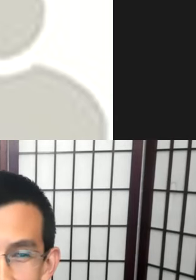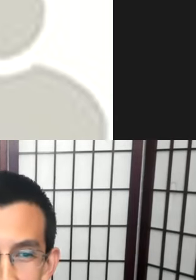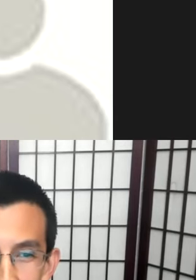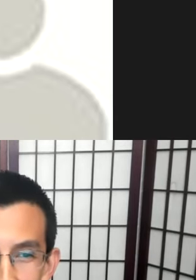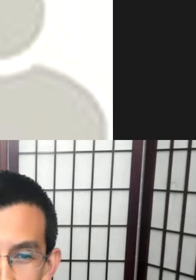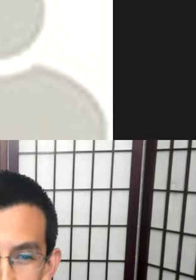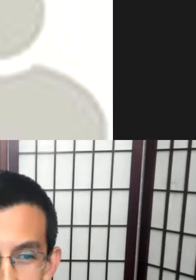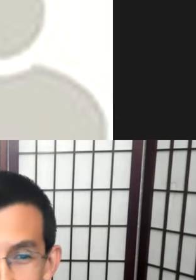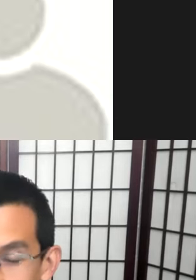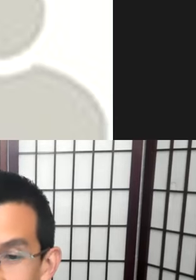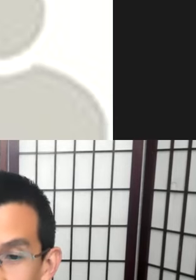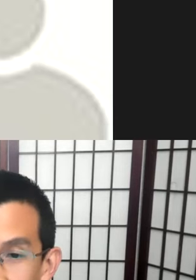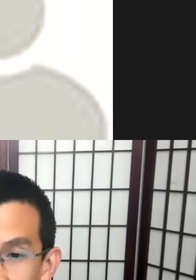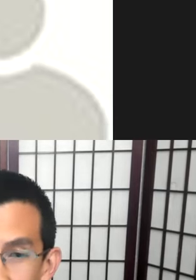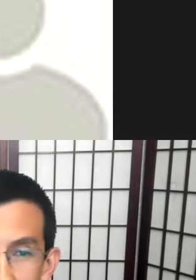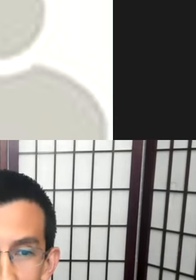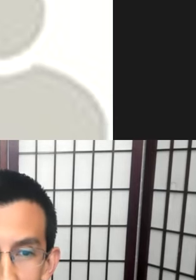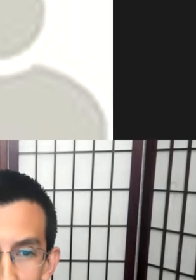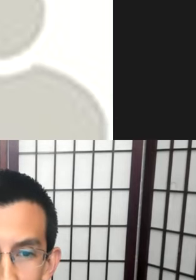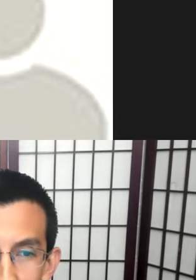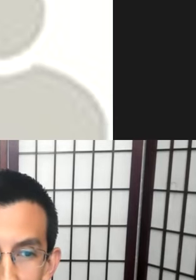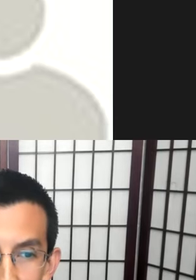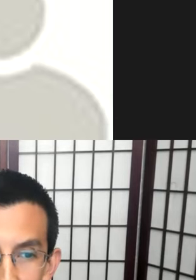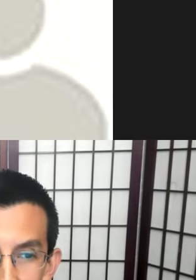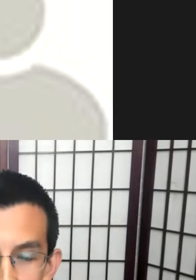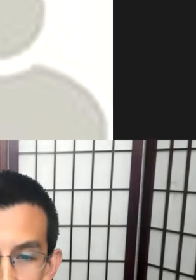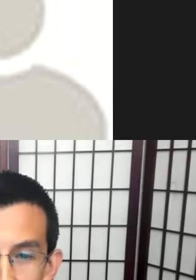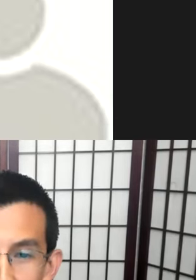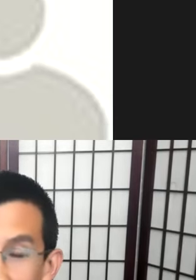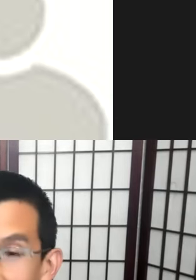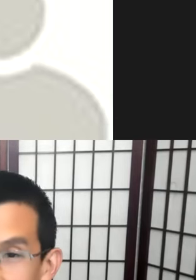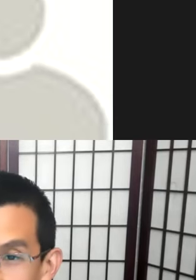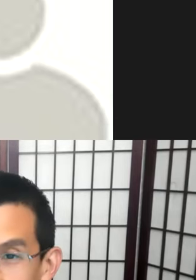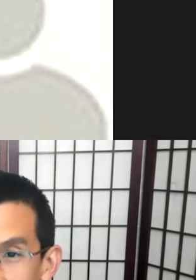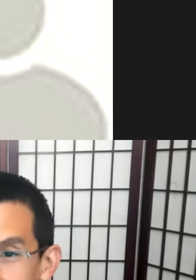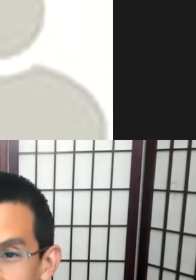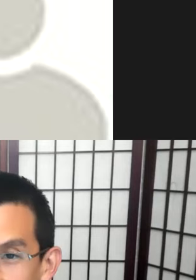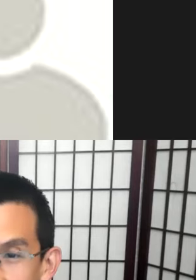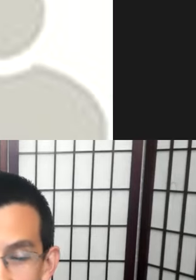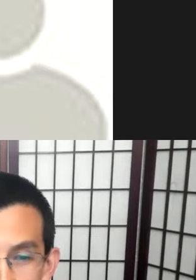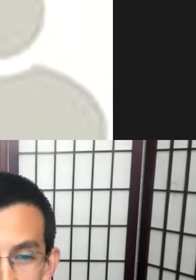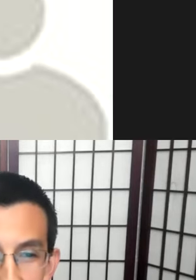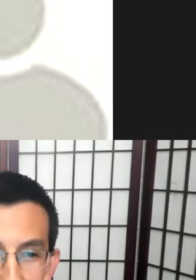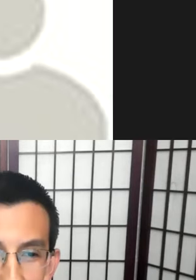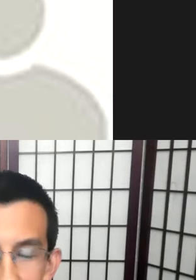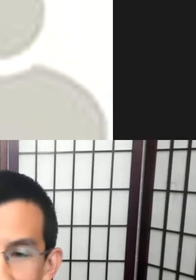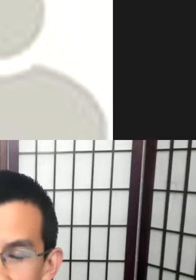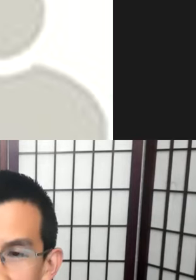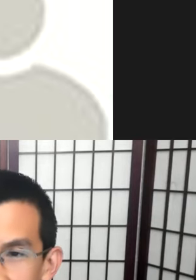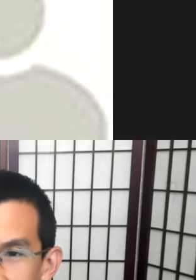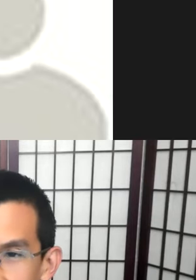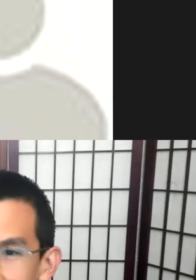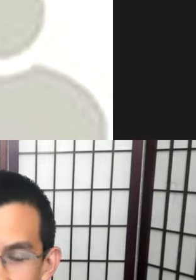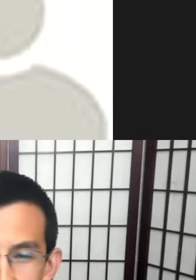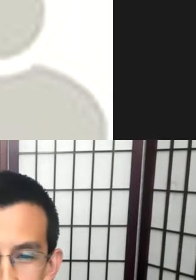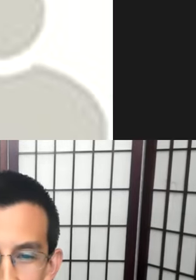and institutional norms that create or reinforce exploitative research, as discussed in the opening keynote of this conference,